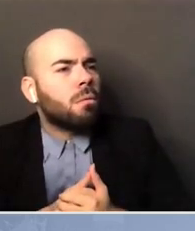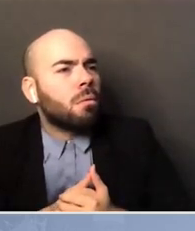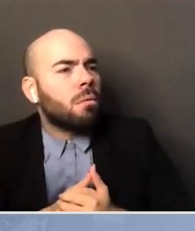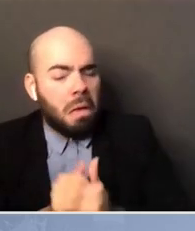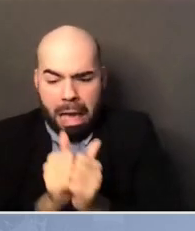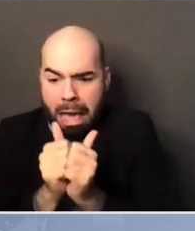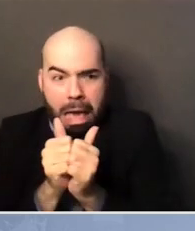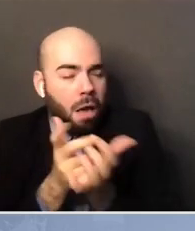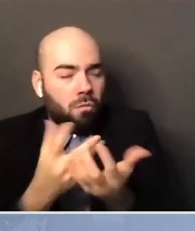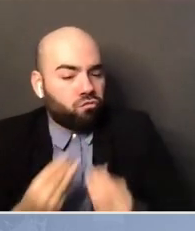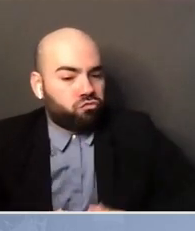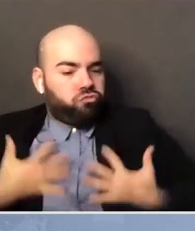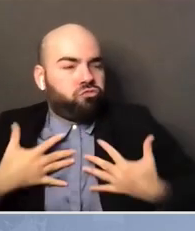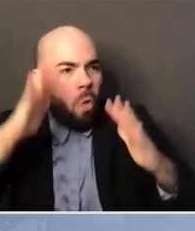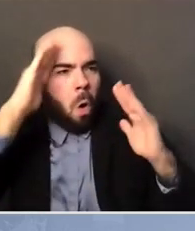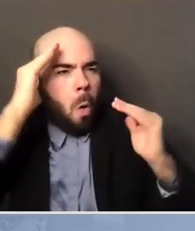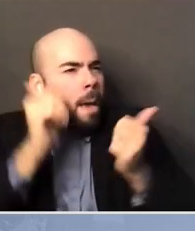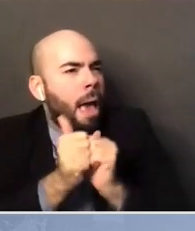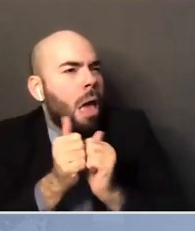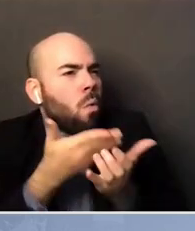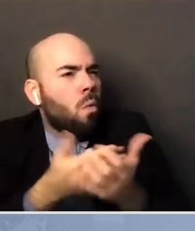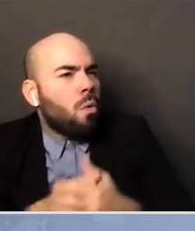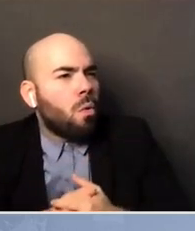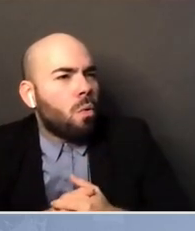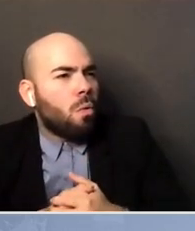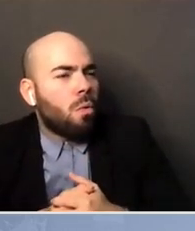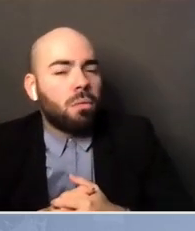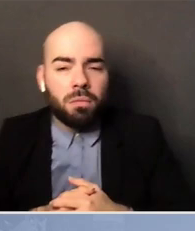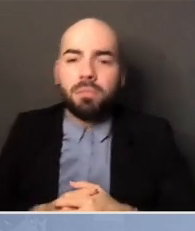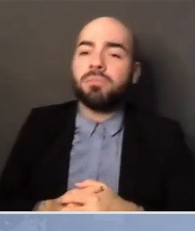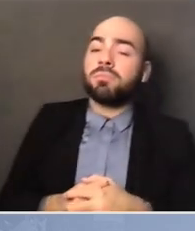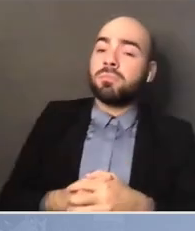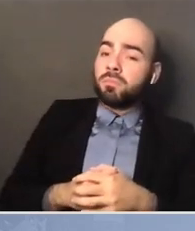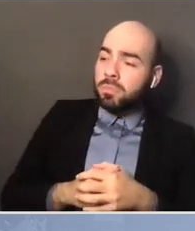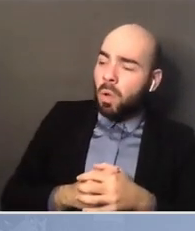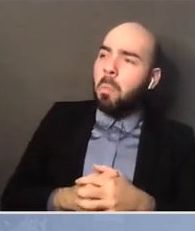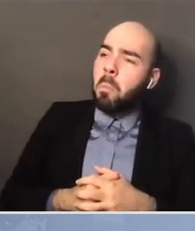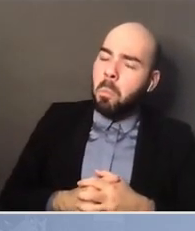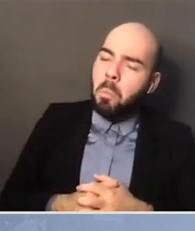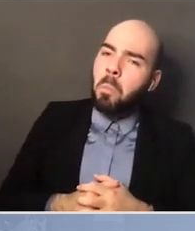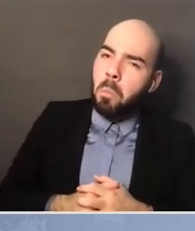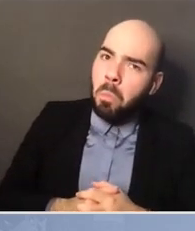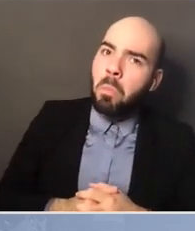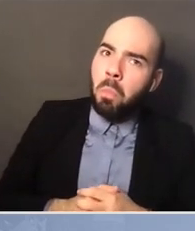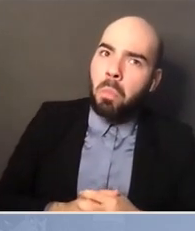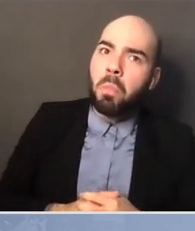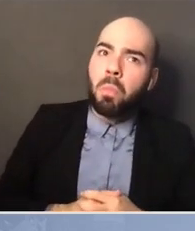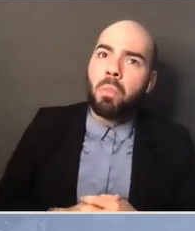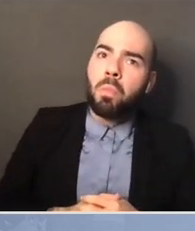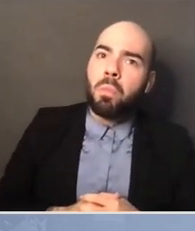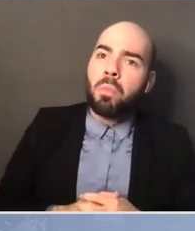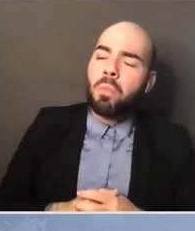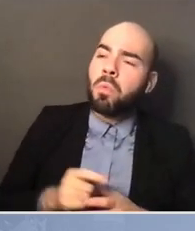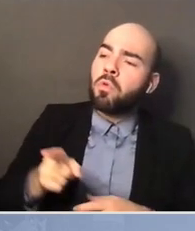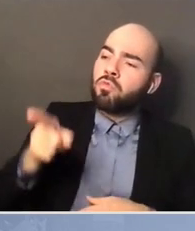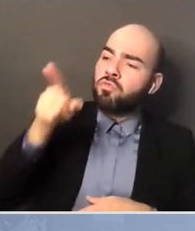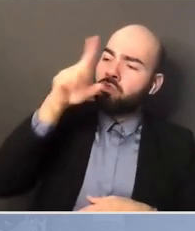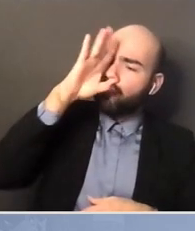You know, when I